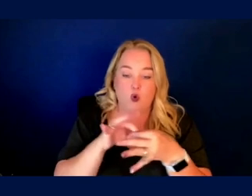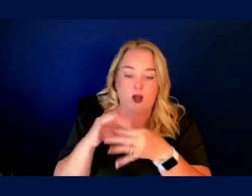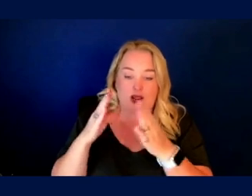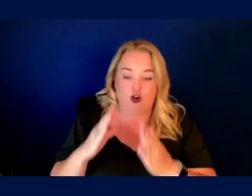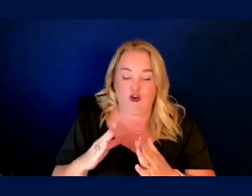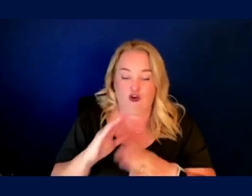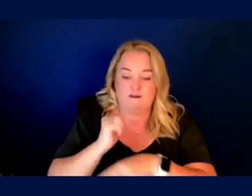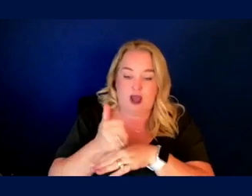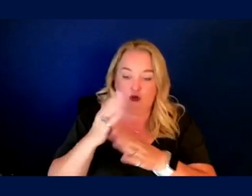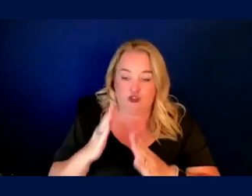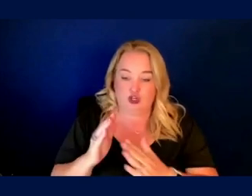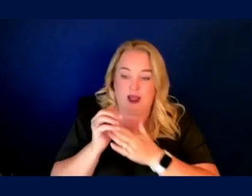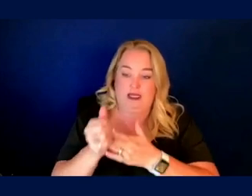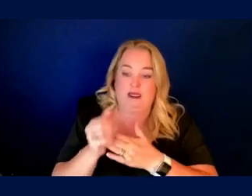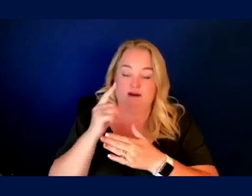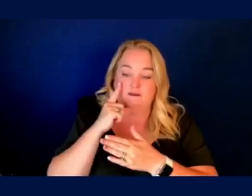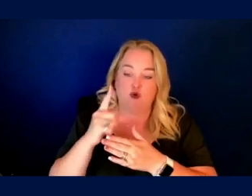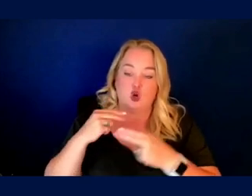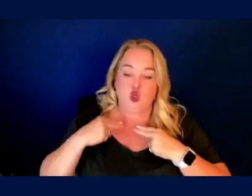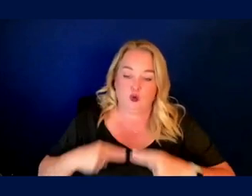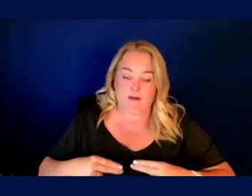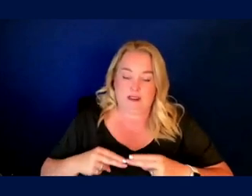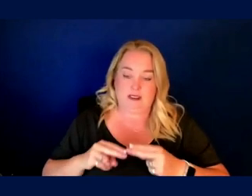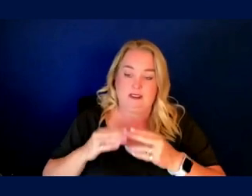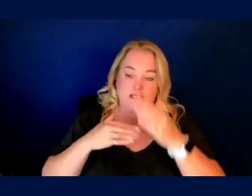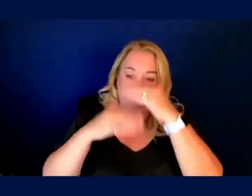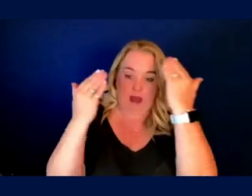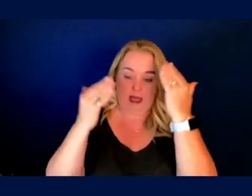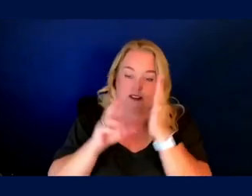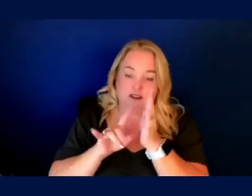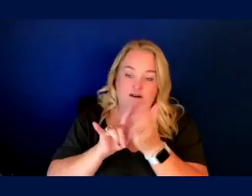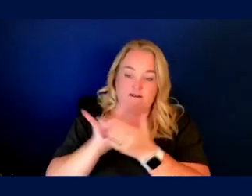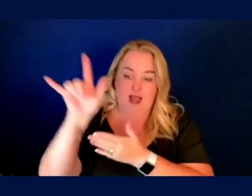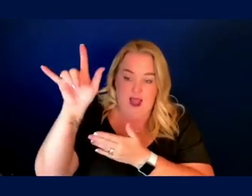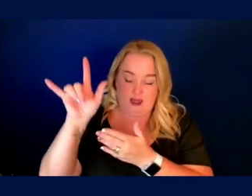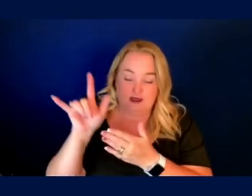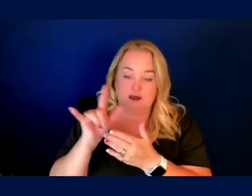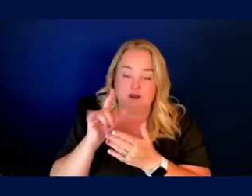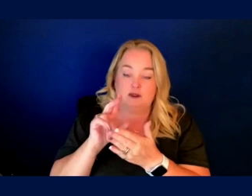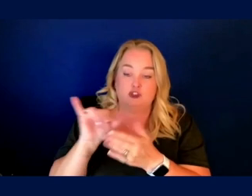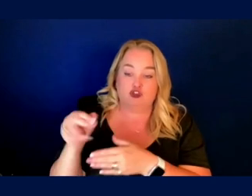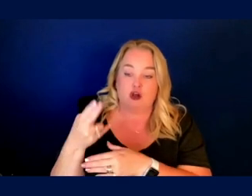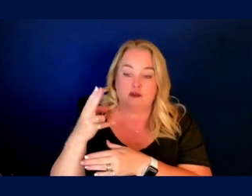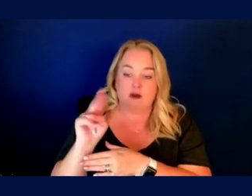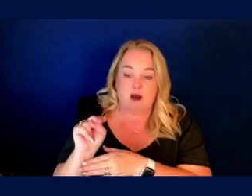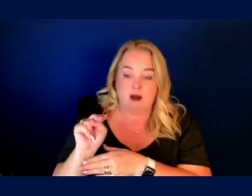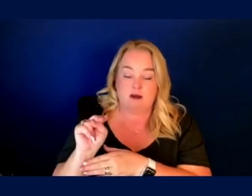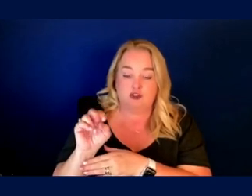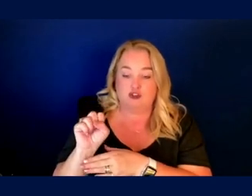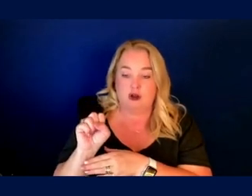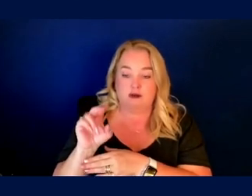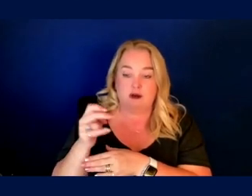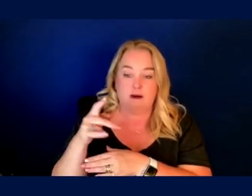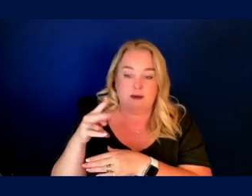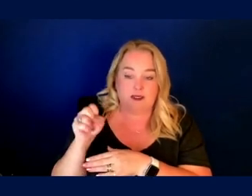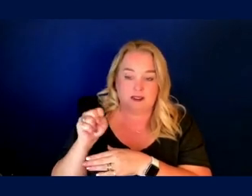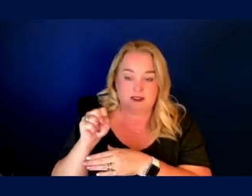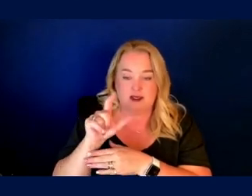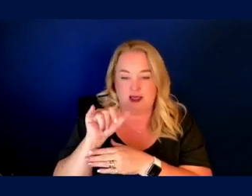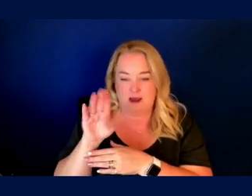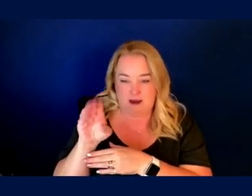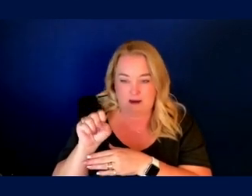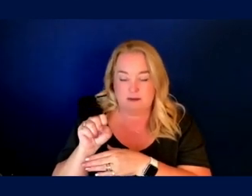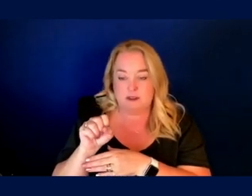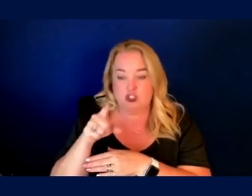and lead of the Human Space Flight Innovation Network at the Johns Hopkins University Applied Physics Laboratory. Her interests